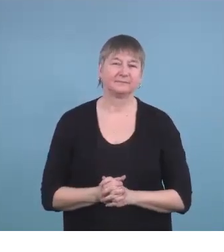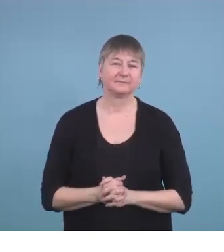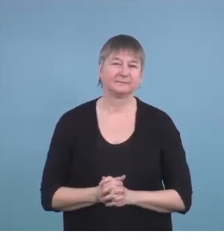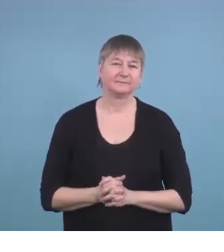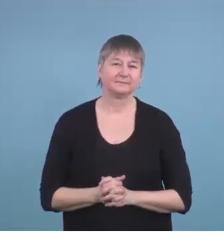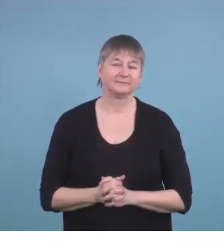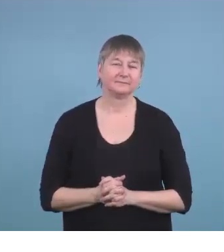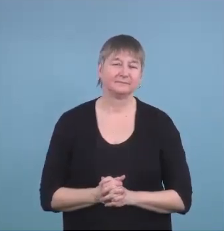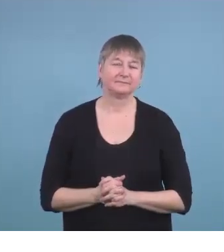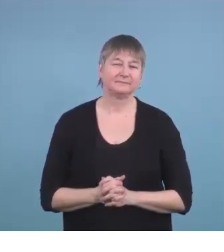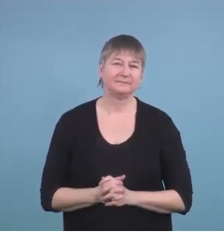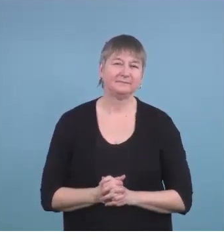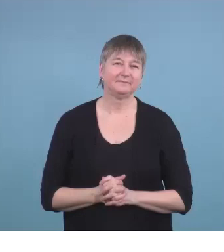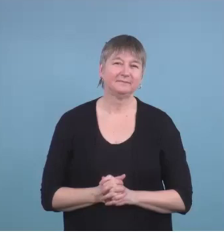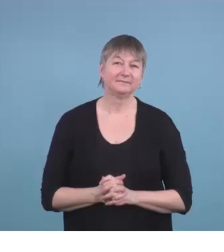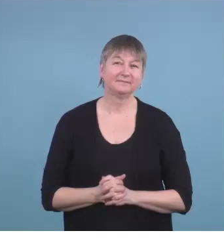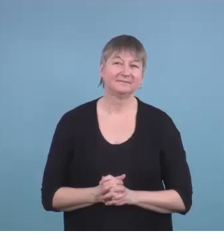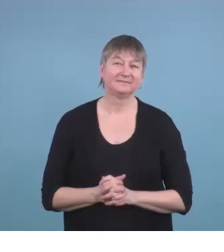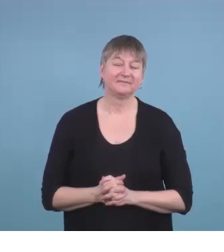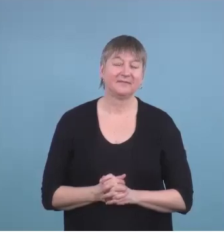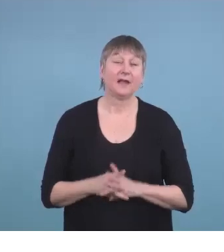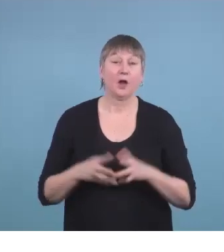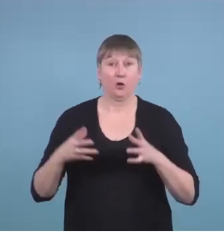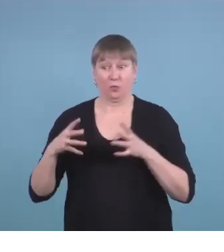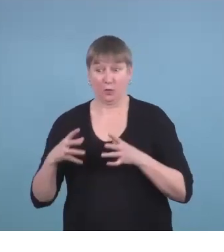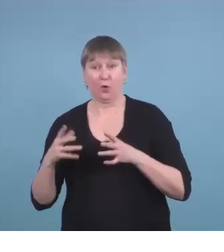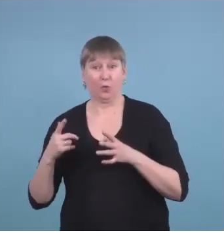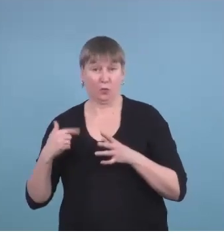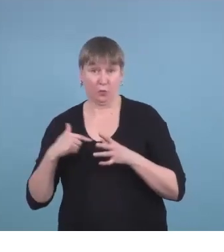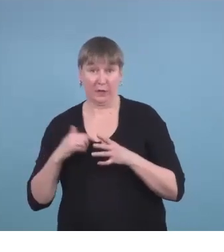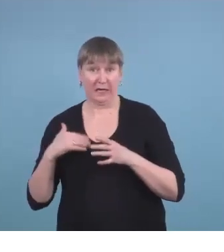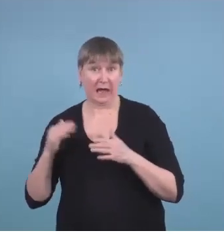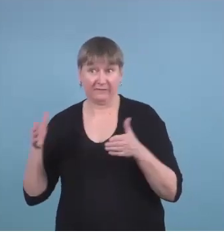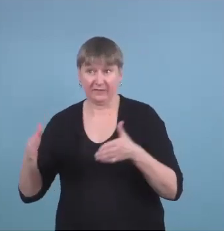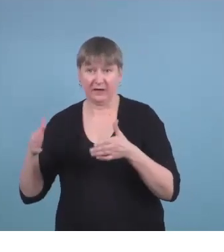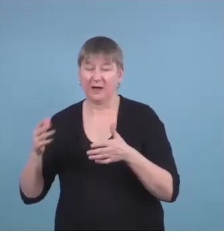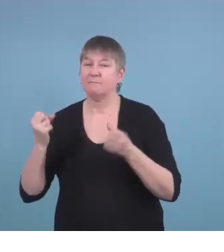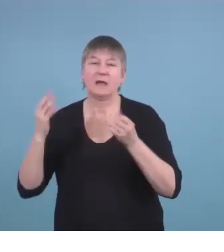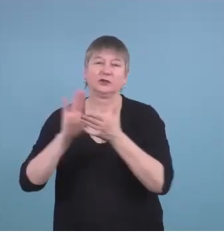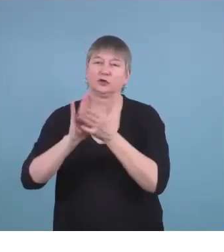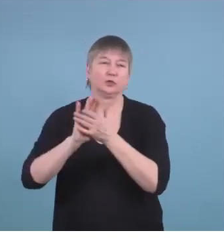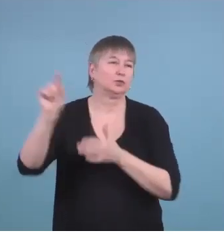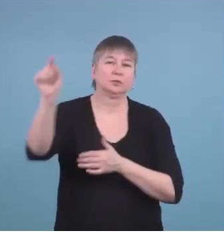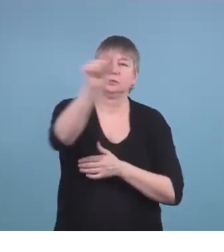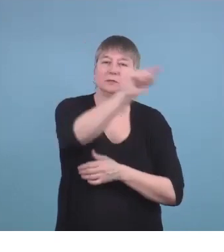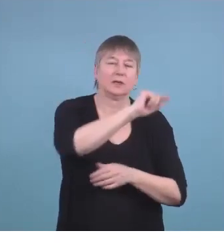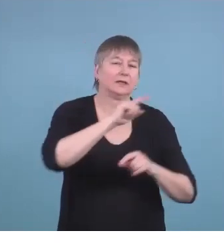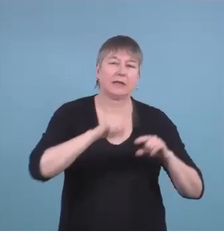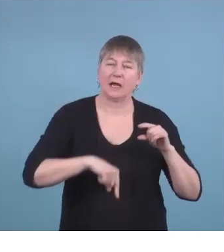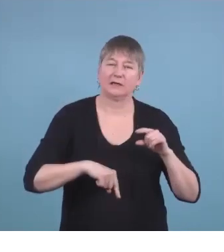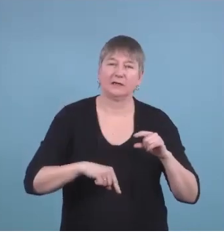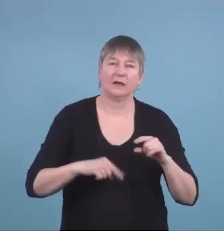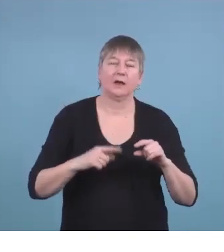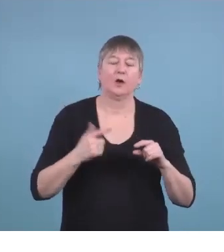and I know that a lot of schools can't do what we do here we are blessed in that we have five